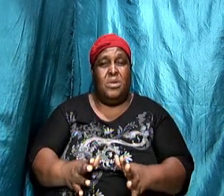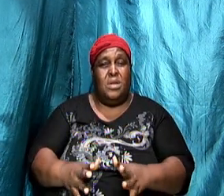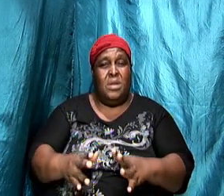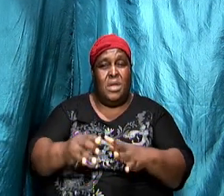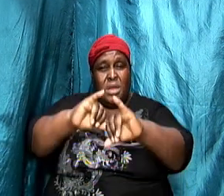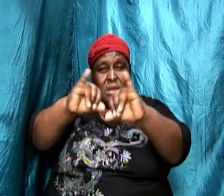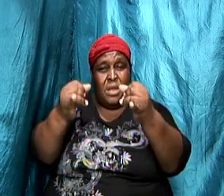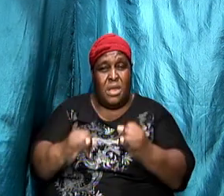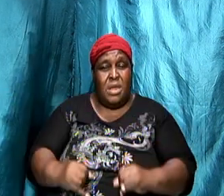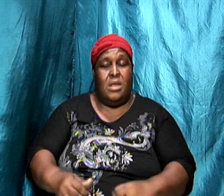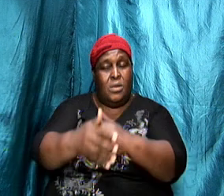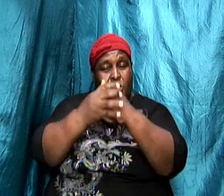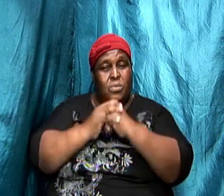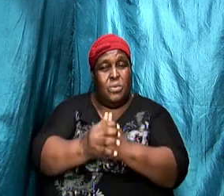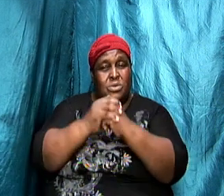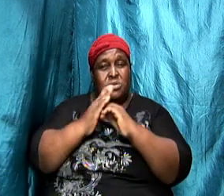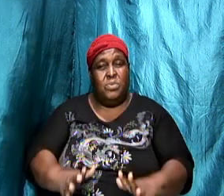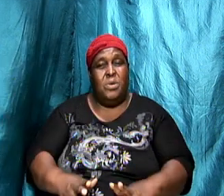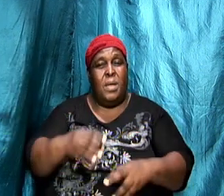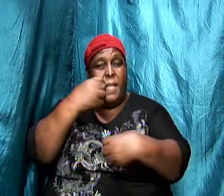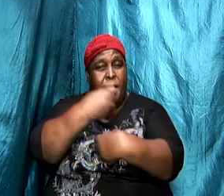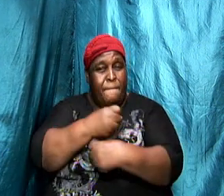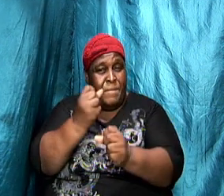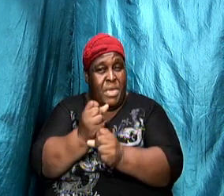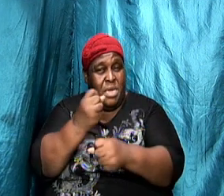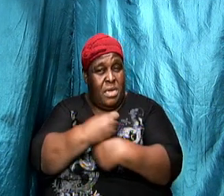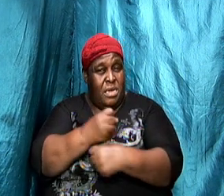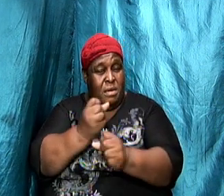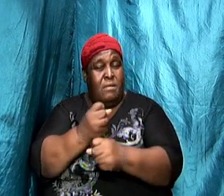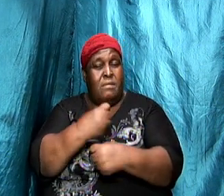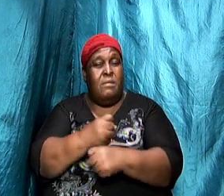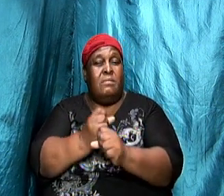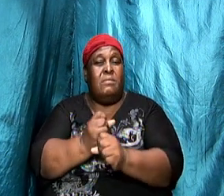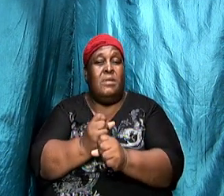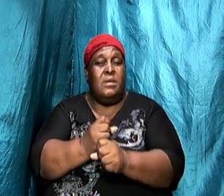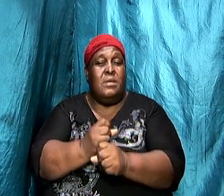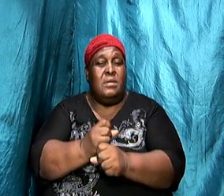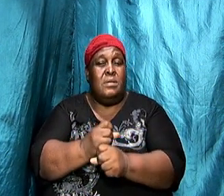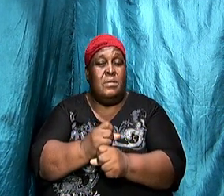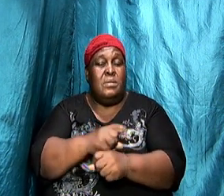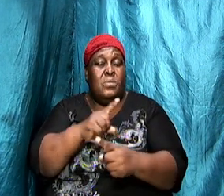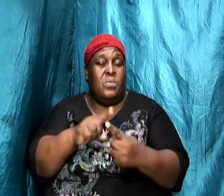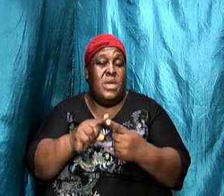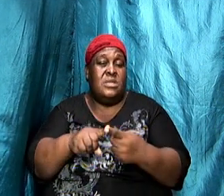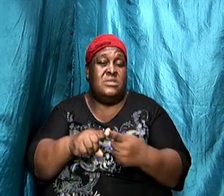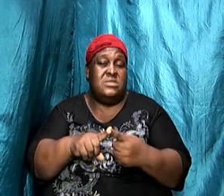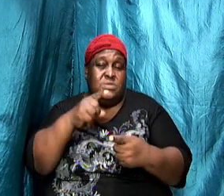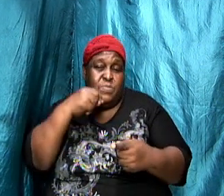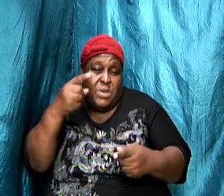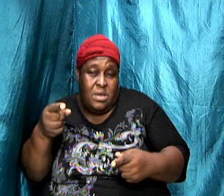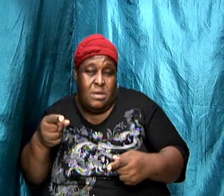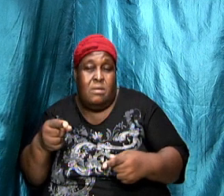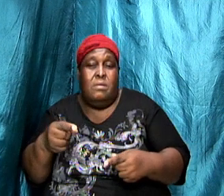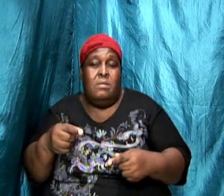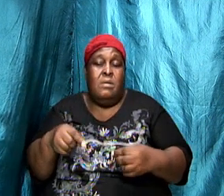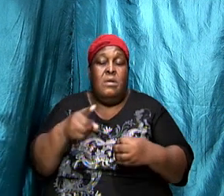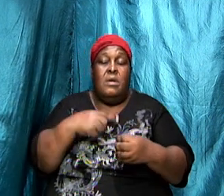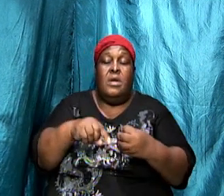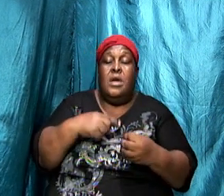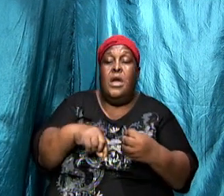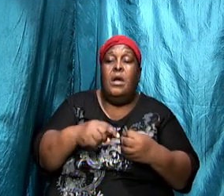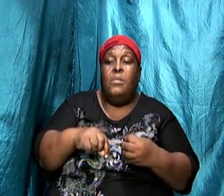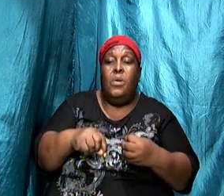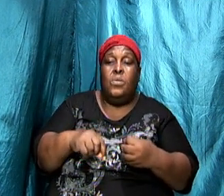and facilitated remember the goddess of fertility when you talk about fertility goddess you're not just talking about